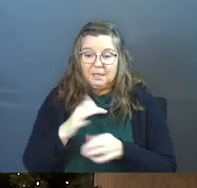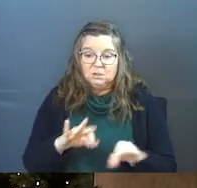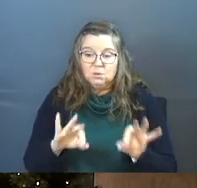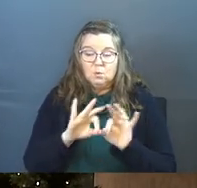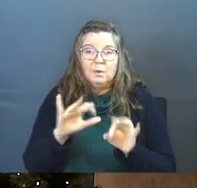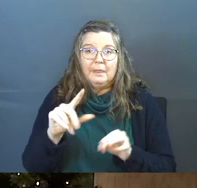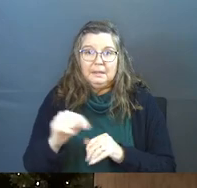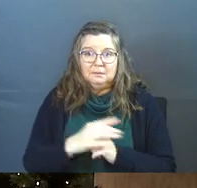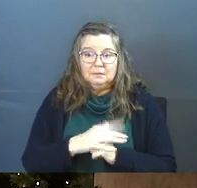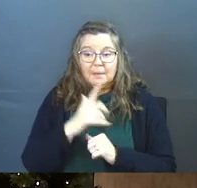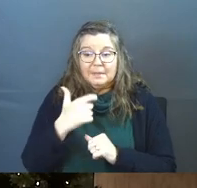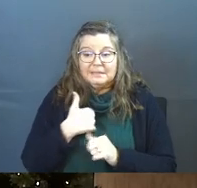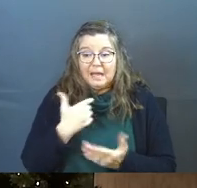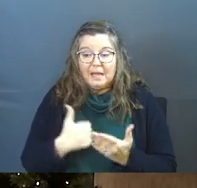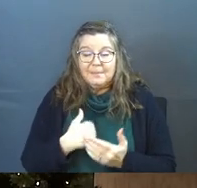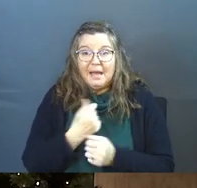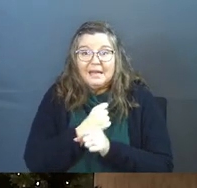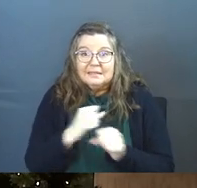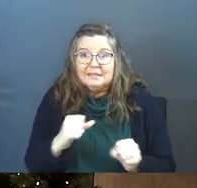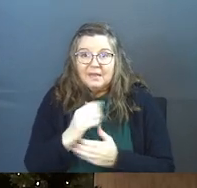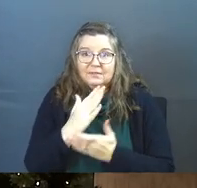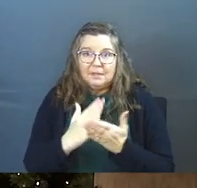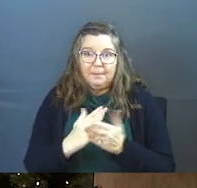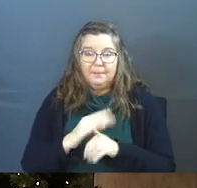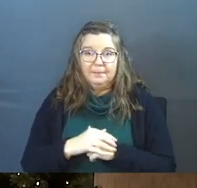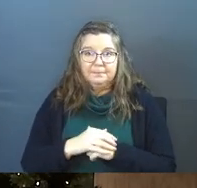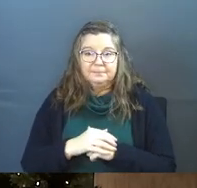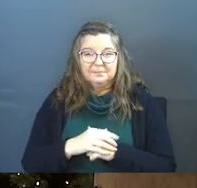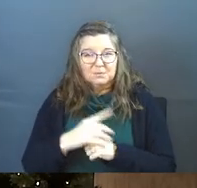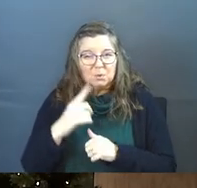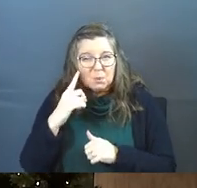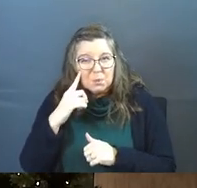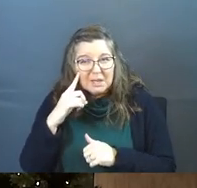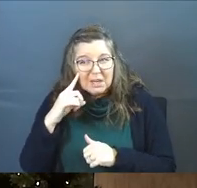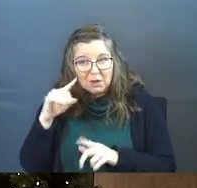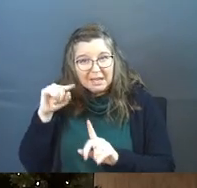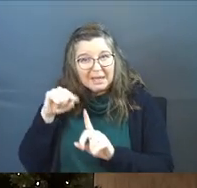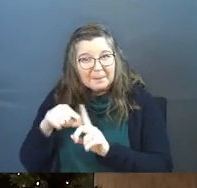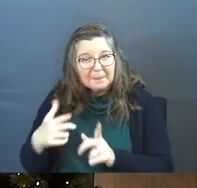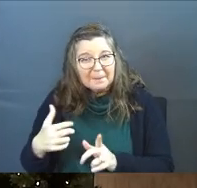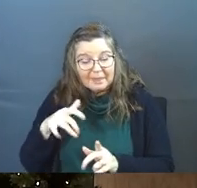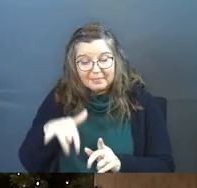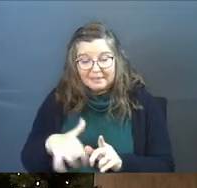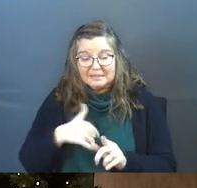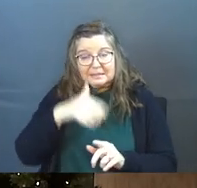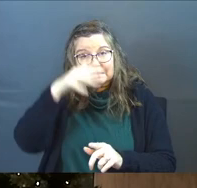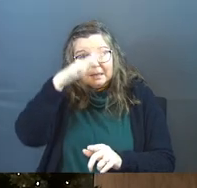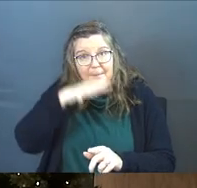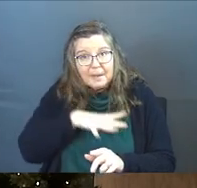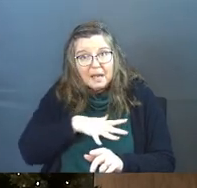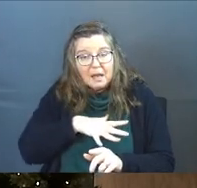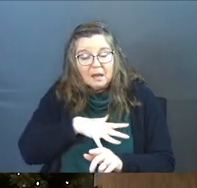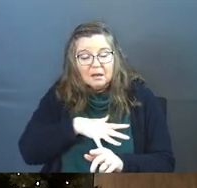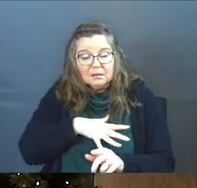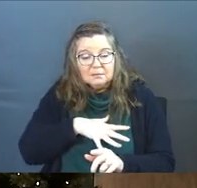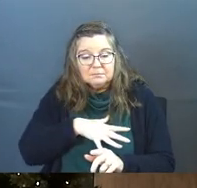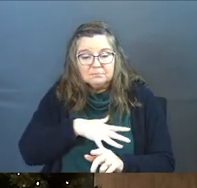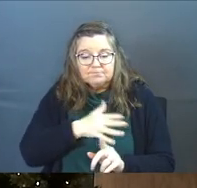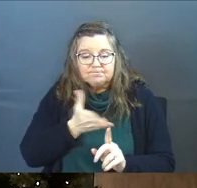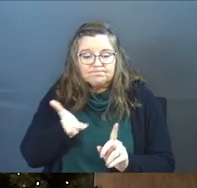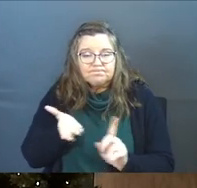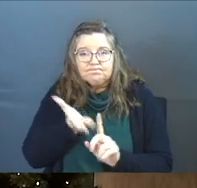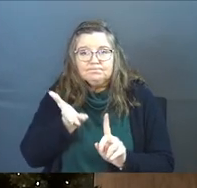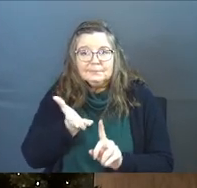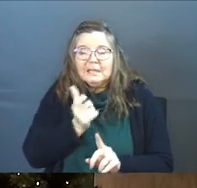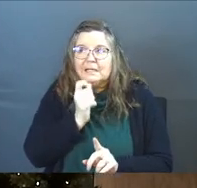it's worth it. Cause I might save some. Do you hear him? This is a man under total conviction,